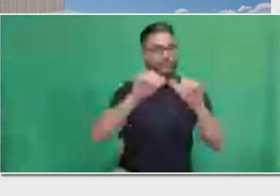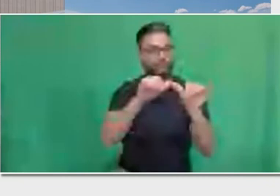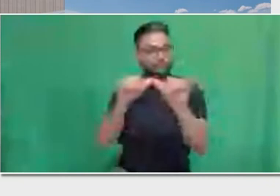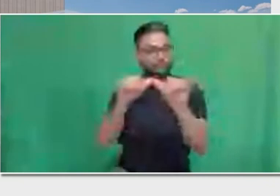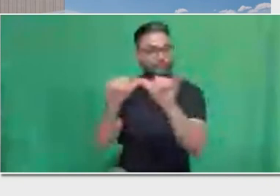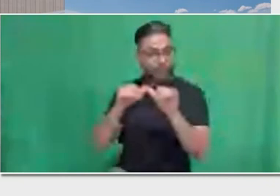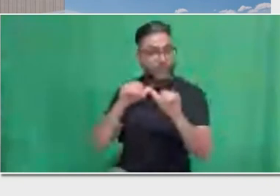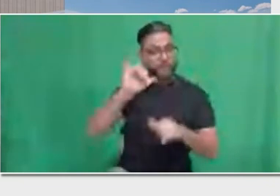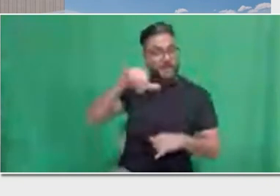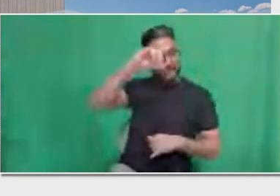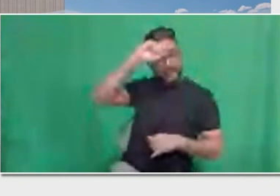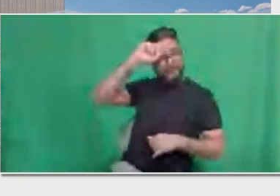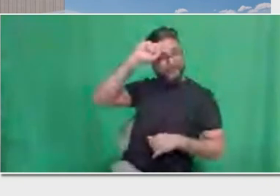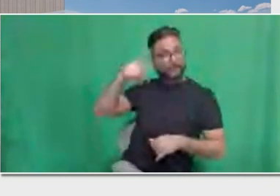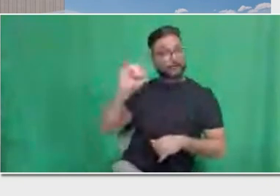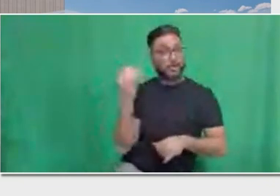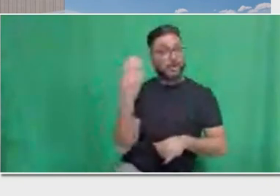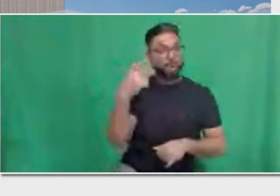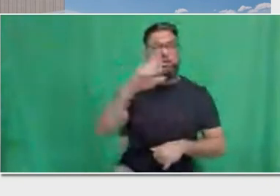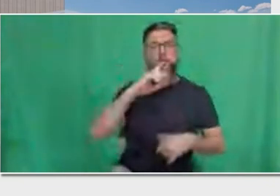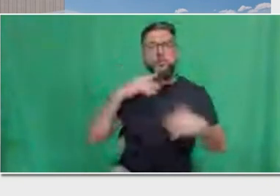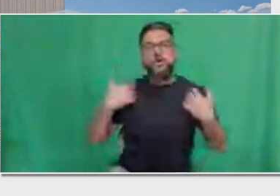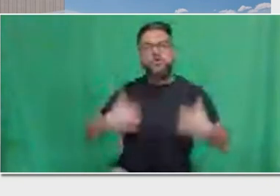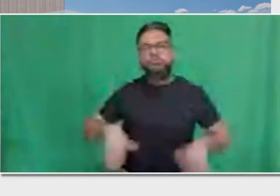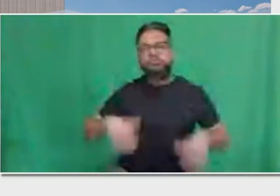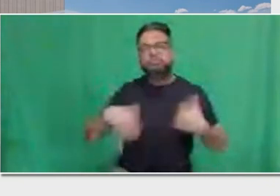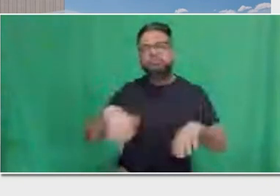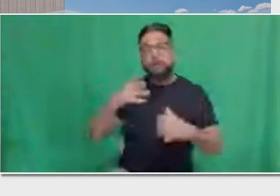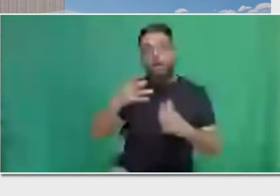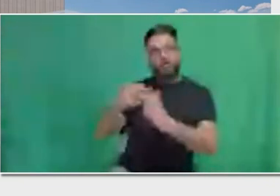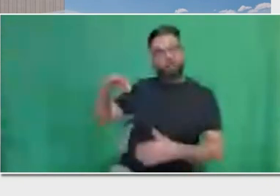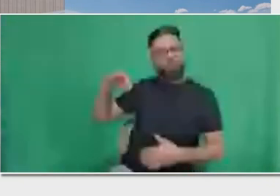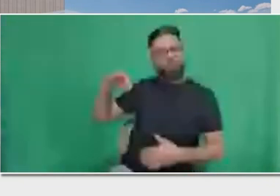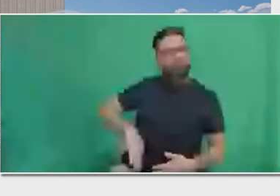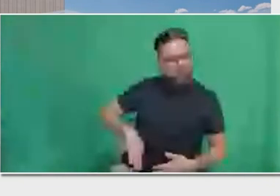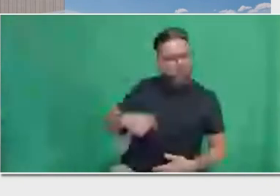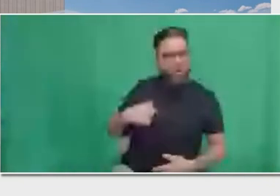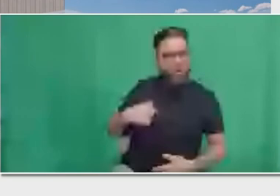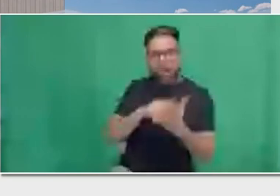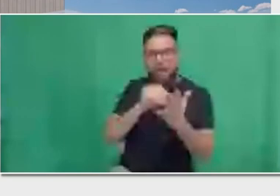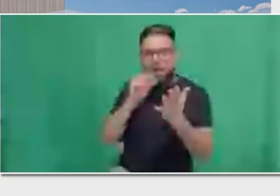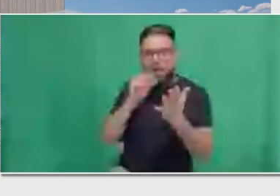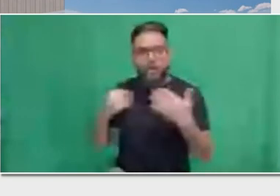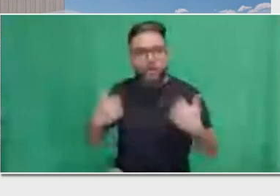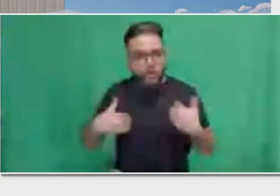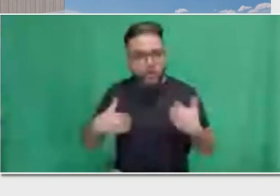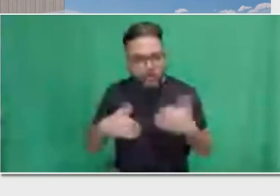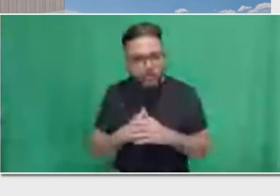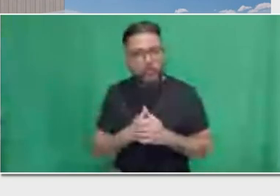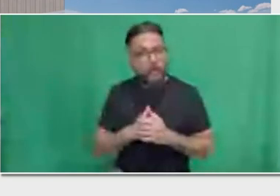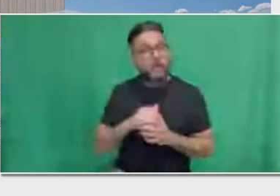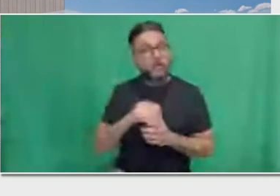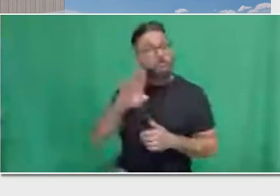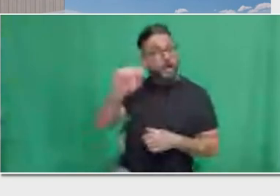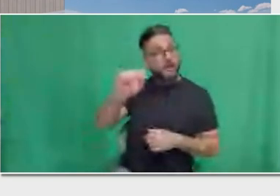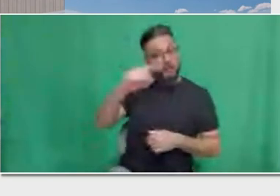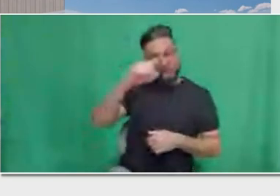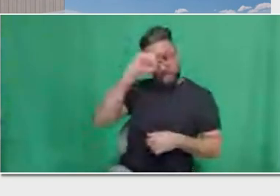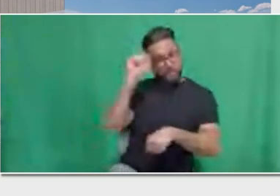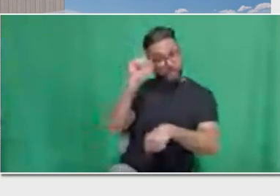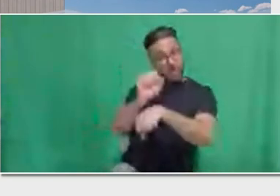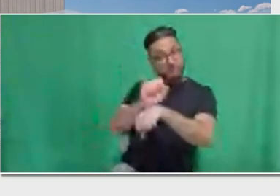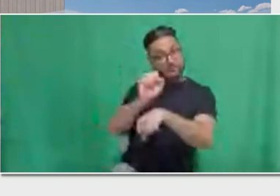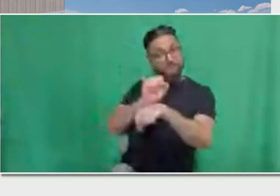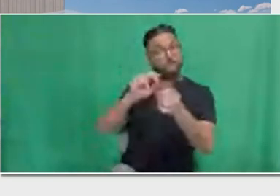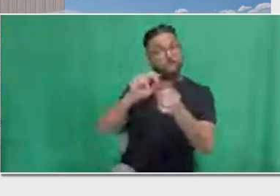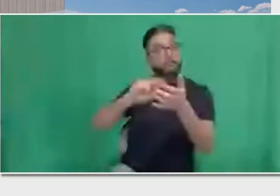That said, a full-time position wasn't guaranteed upon graduation, and therefore I had to consider other options. And luckily, I had two